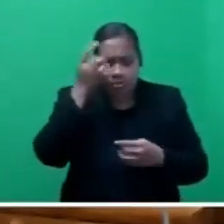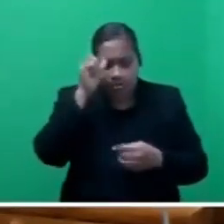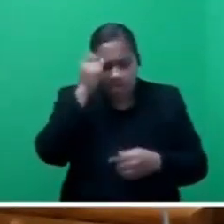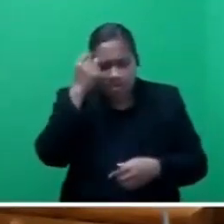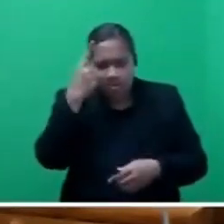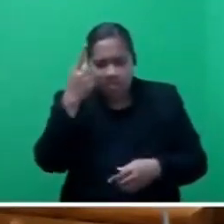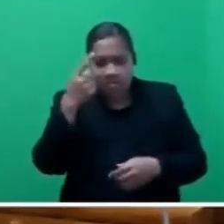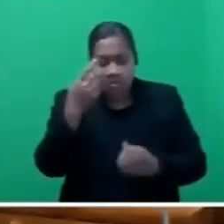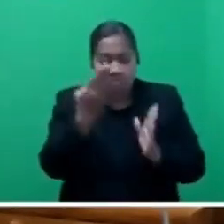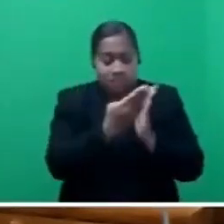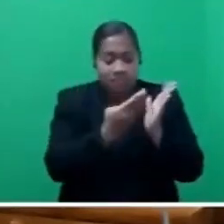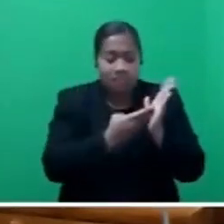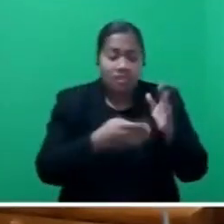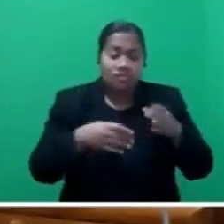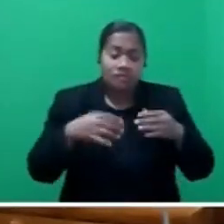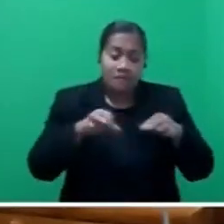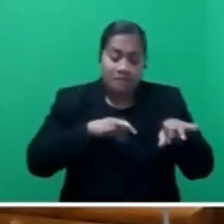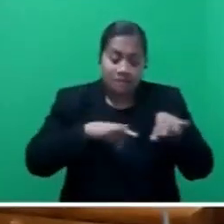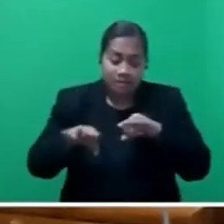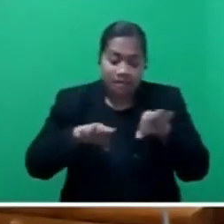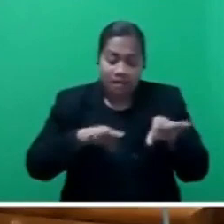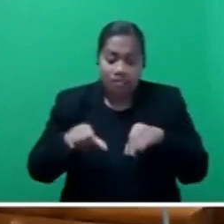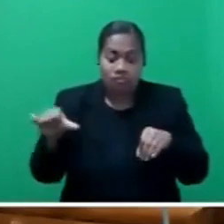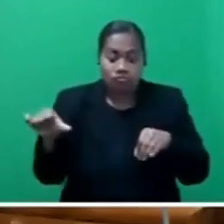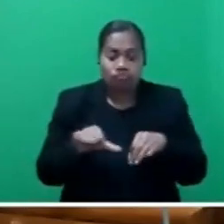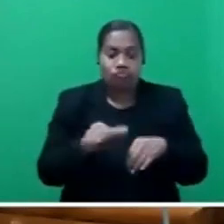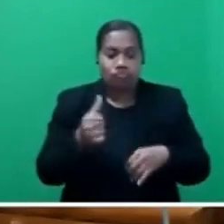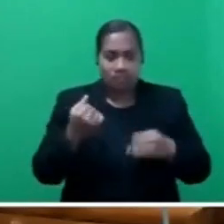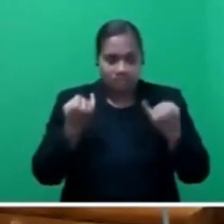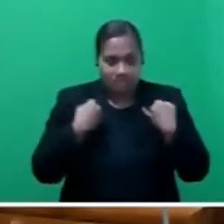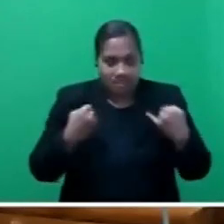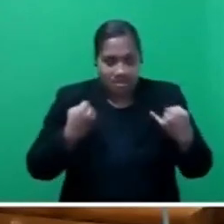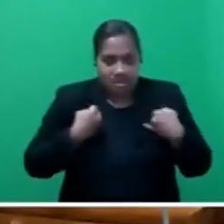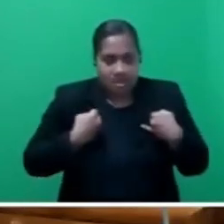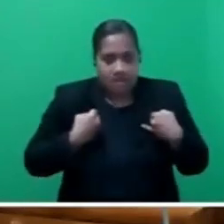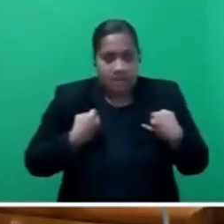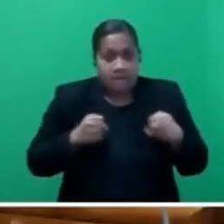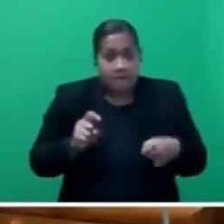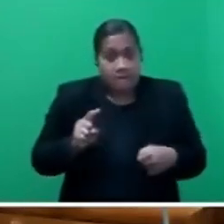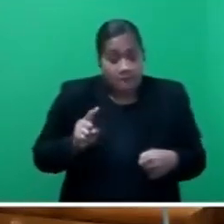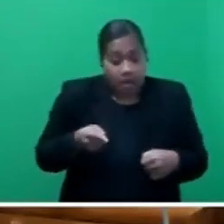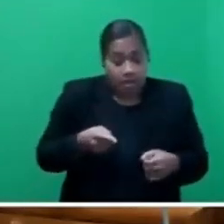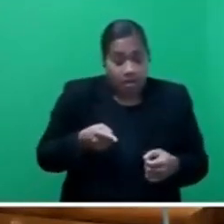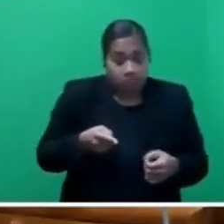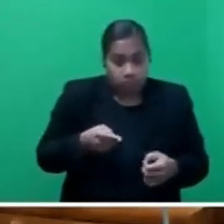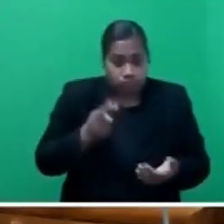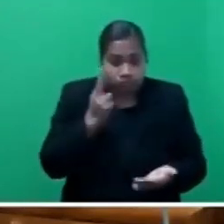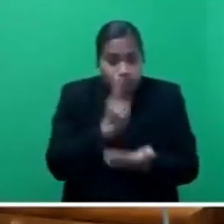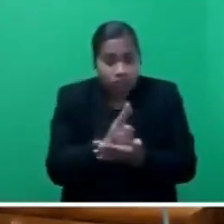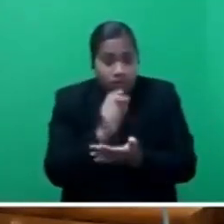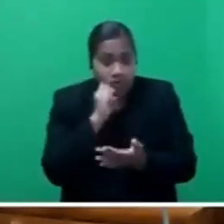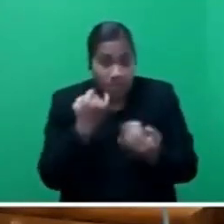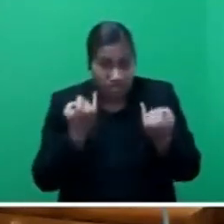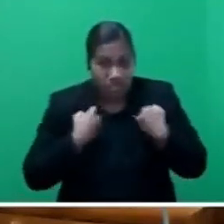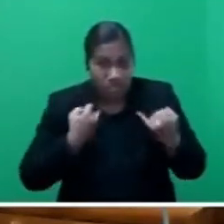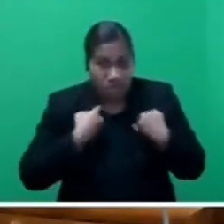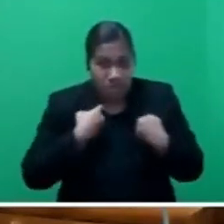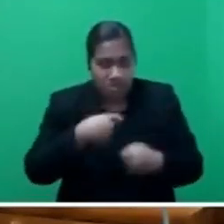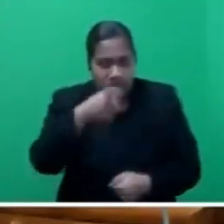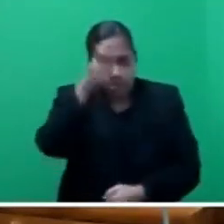that is to be implemented. But whether they really are implemented will be the question.